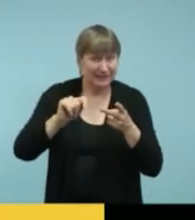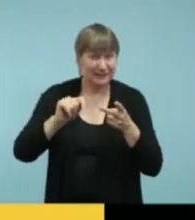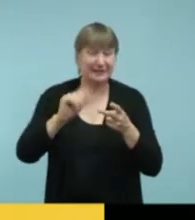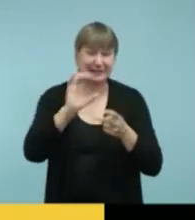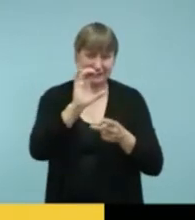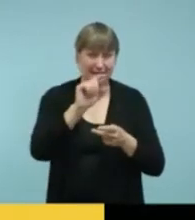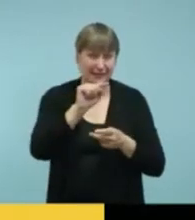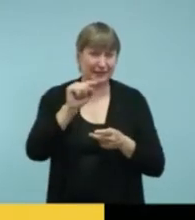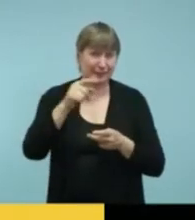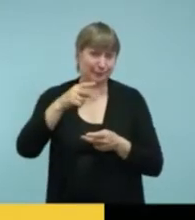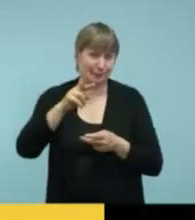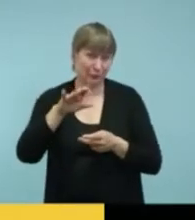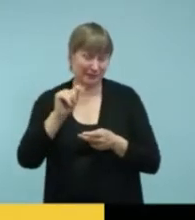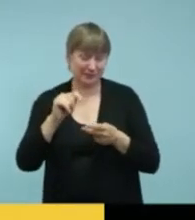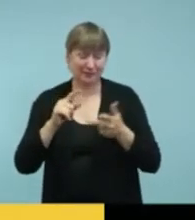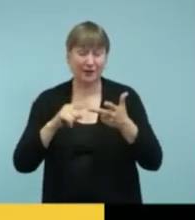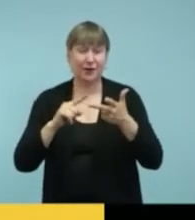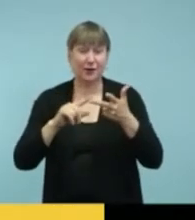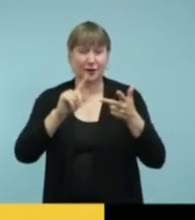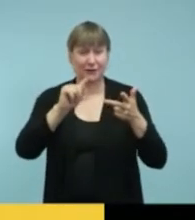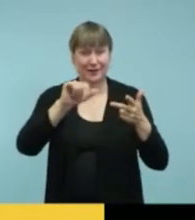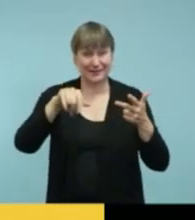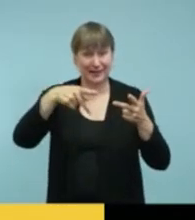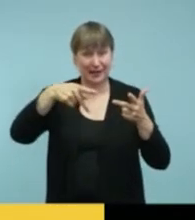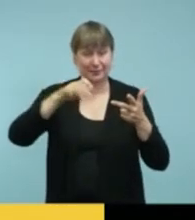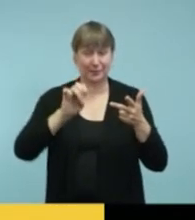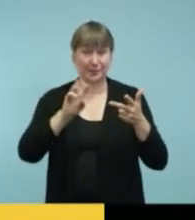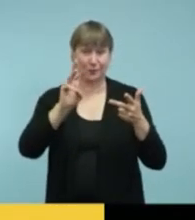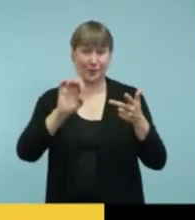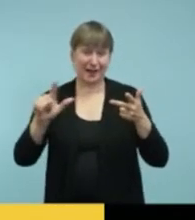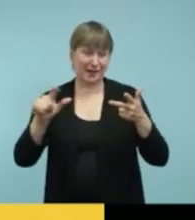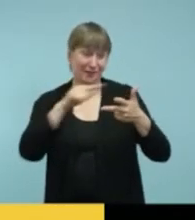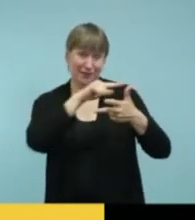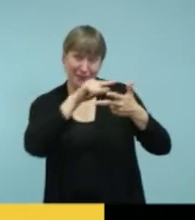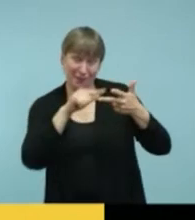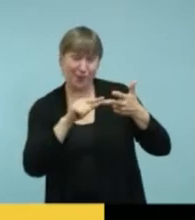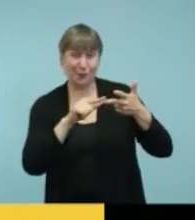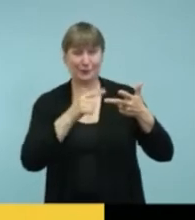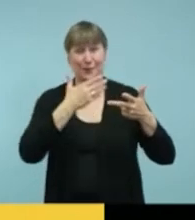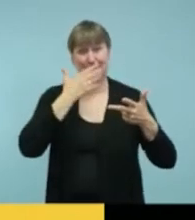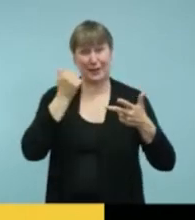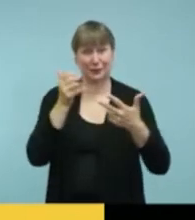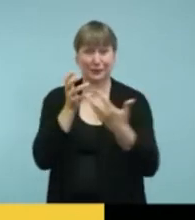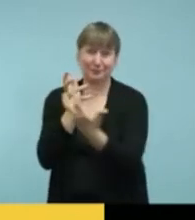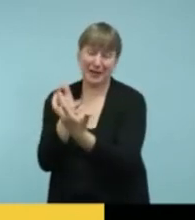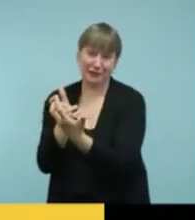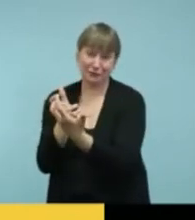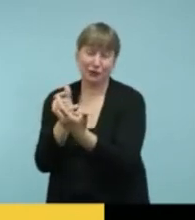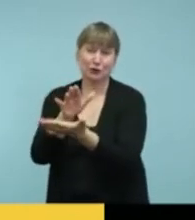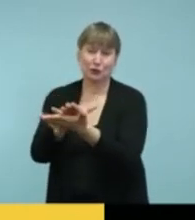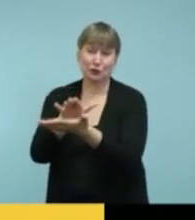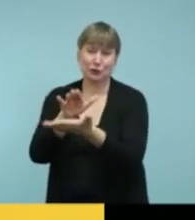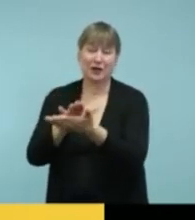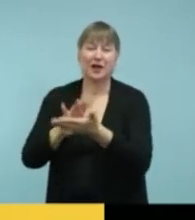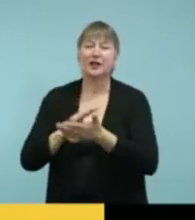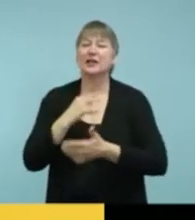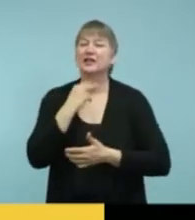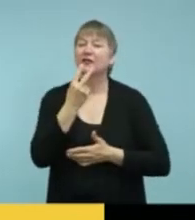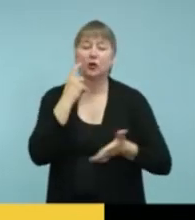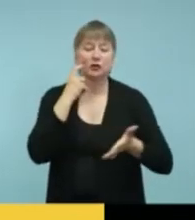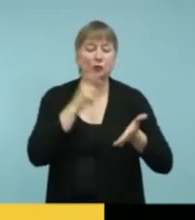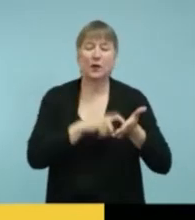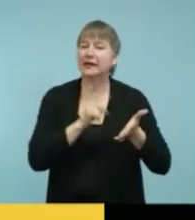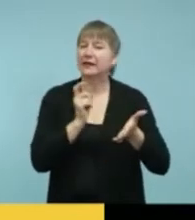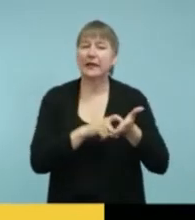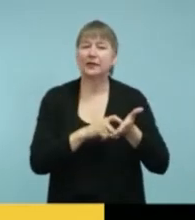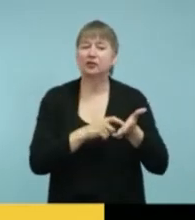print, or type well, um, those would be better served, I think for students because voice recognition technology is just not there